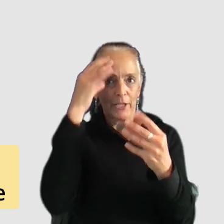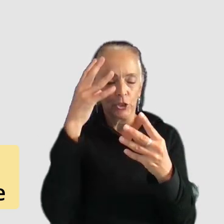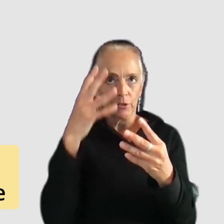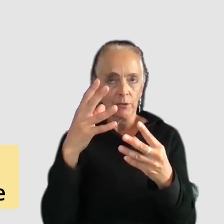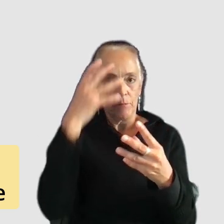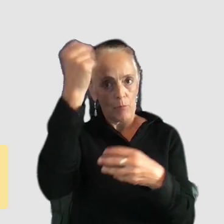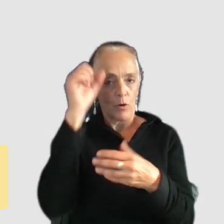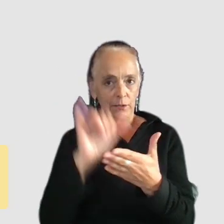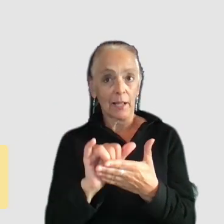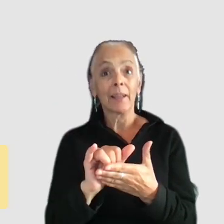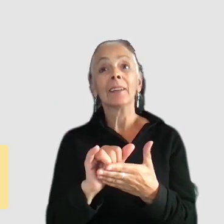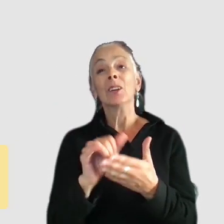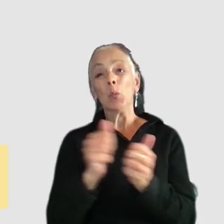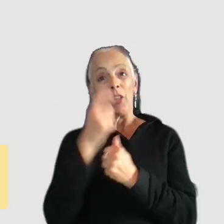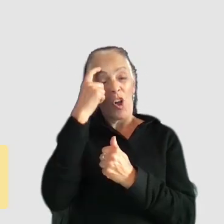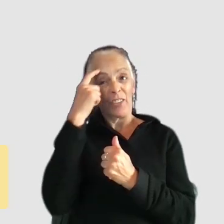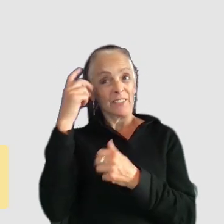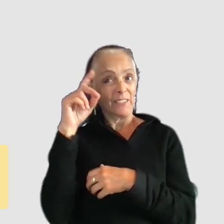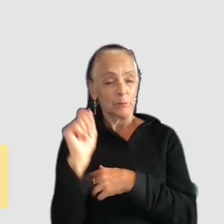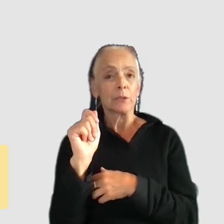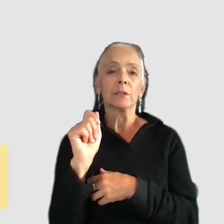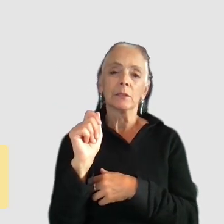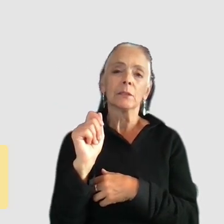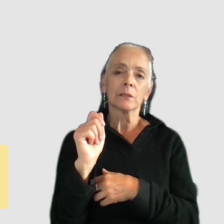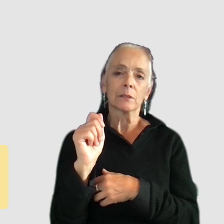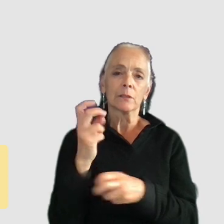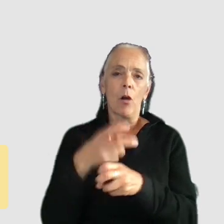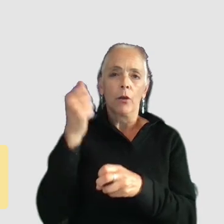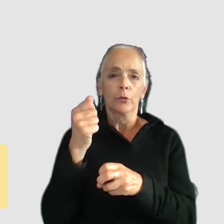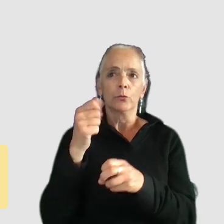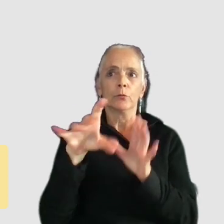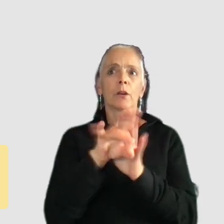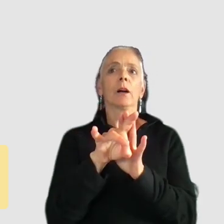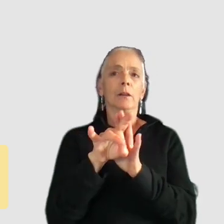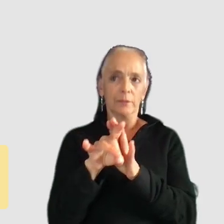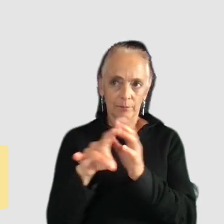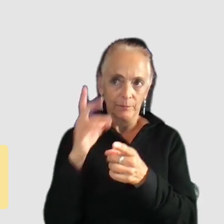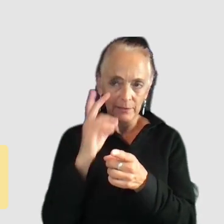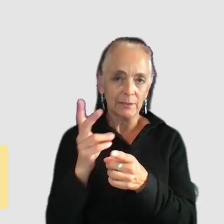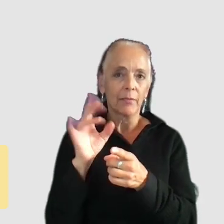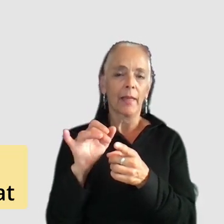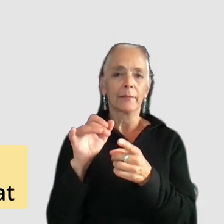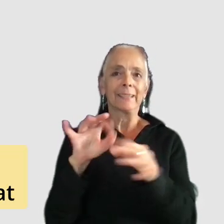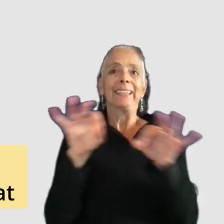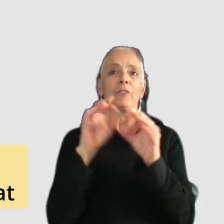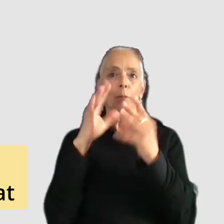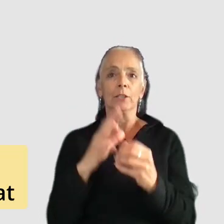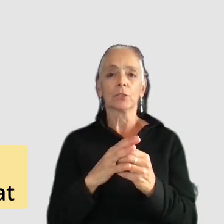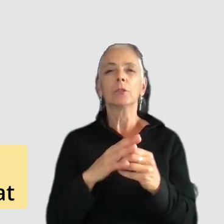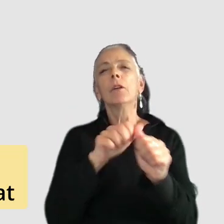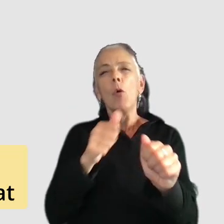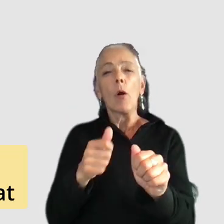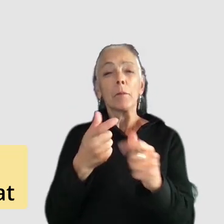and if you have a cognitive disability it can be even trickier to spot that key information we also want to try and avoid big paragraphs